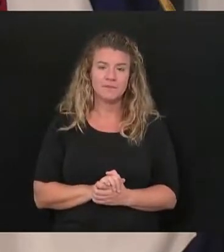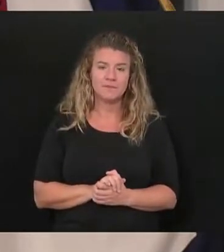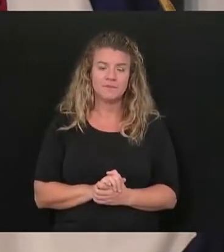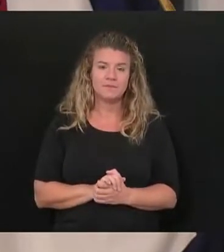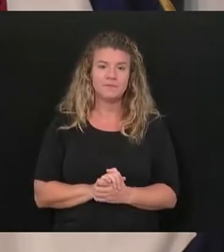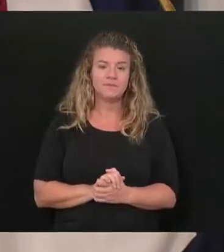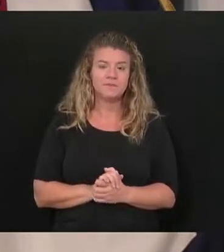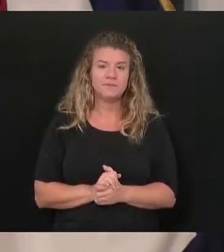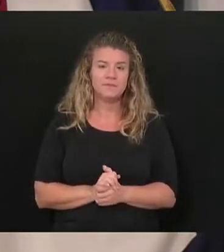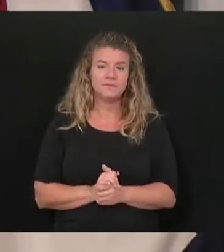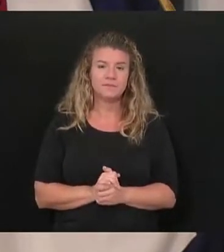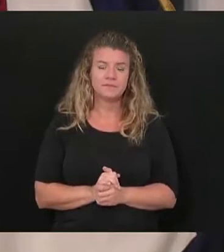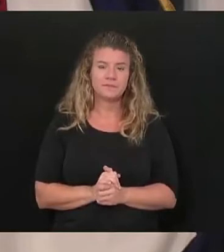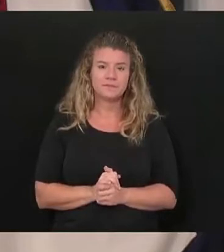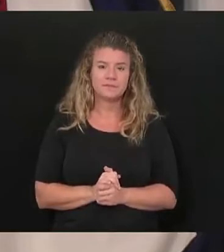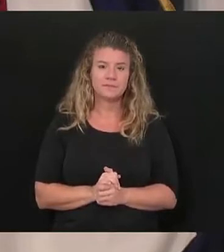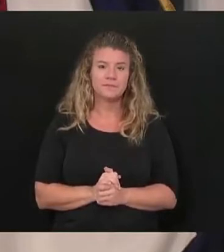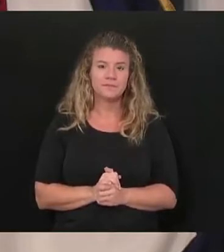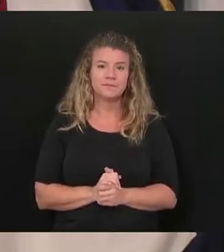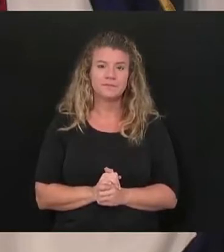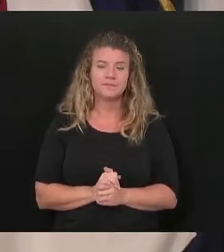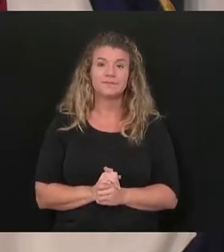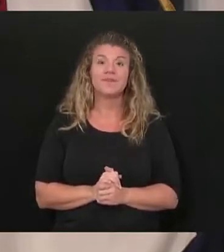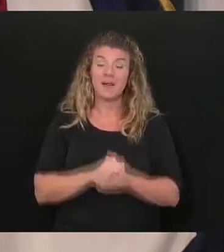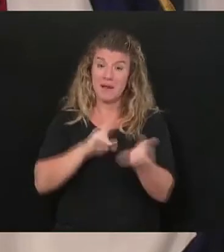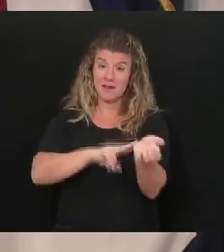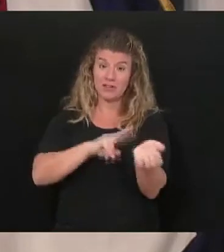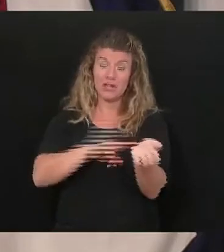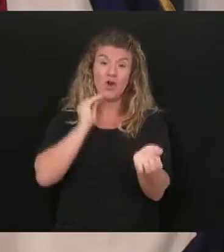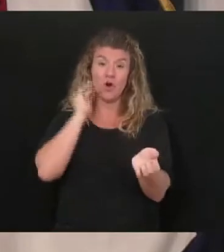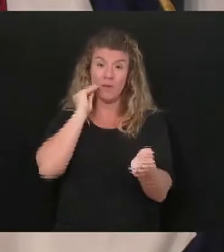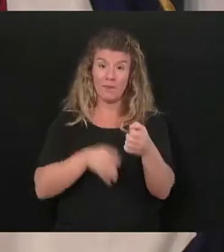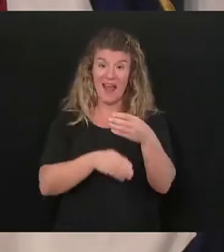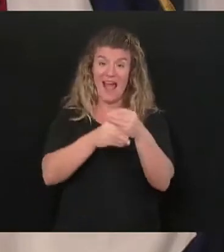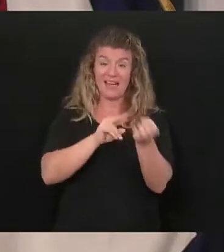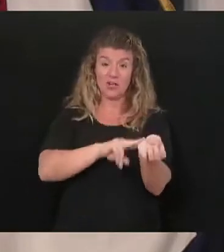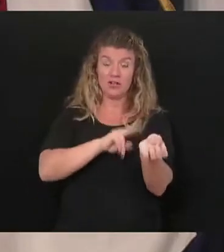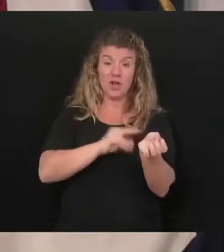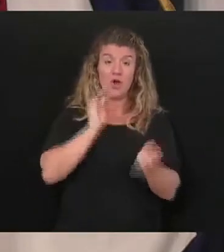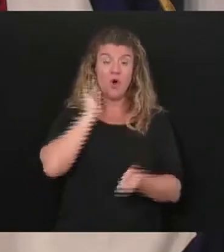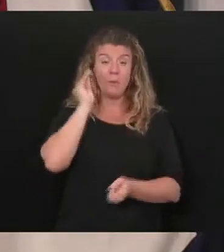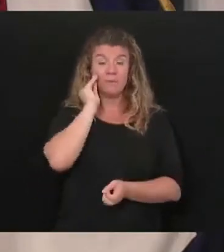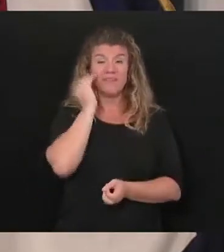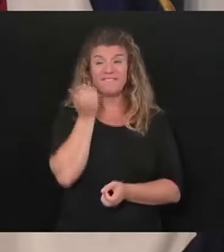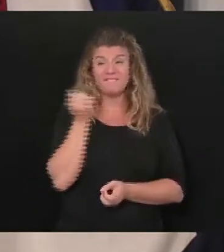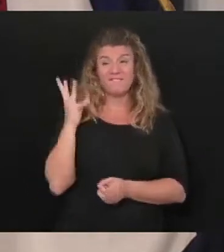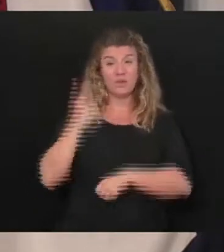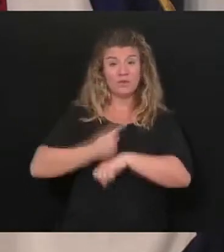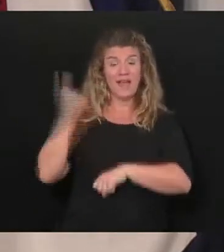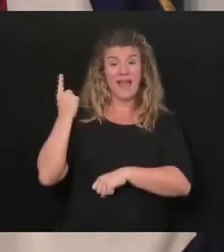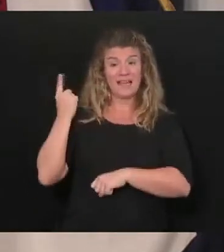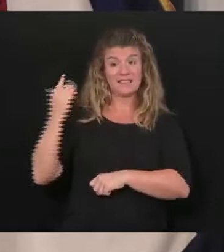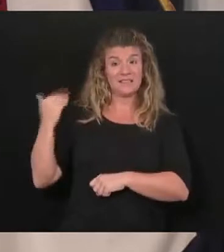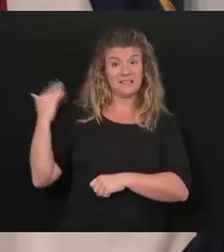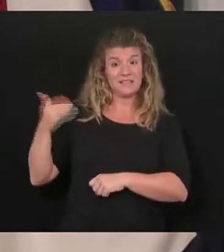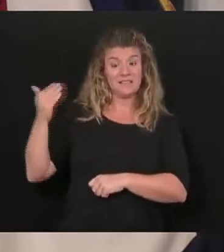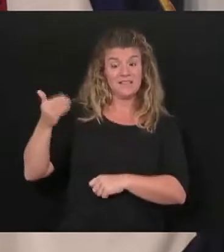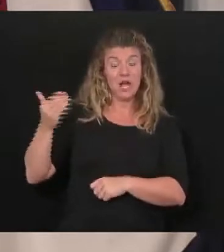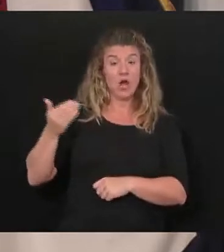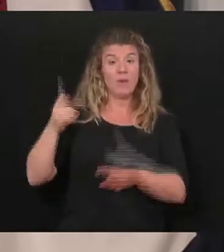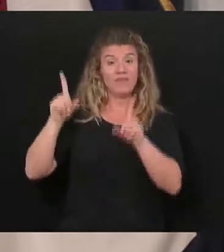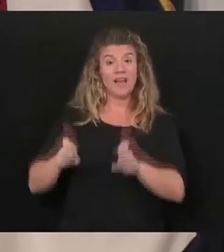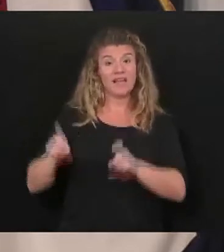I want to tell you something about a nursing home. You know, over the past few days, we have tested all the